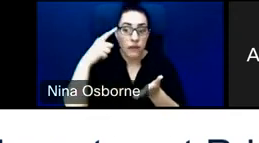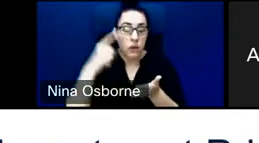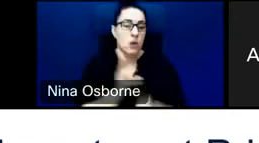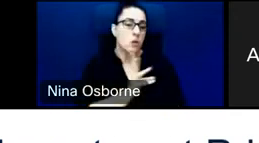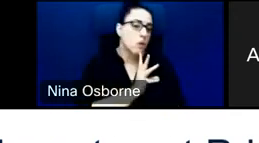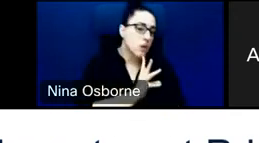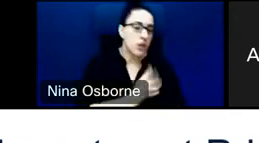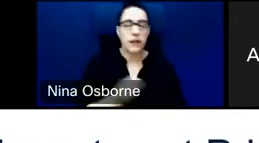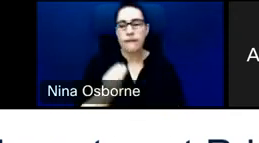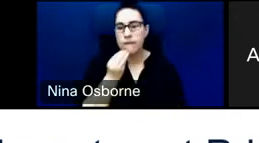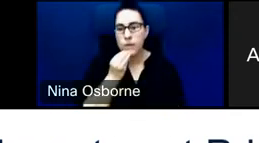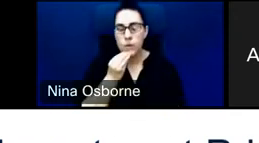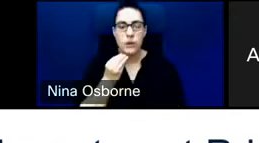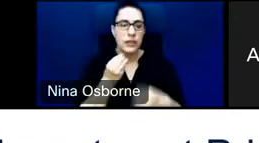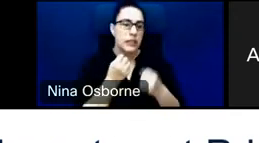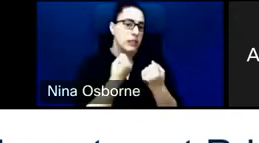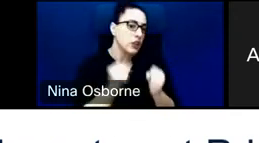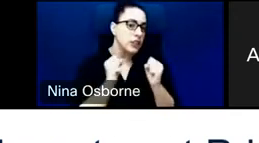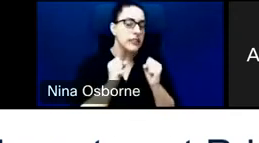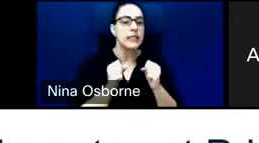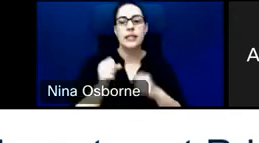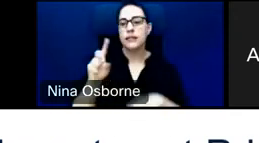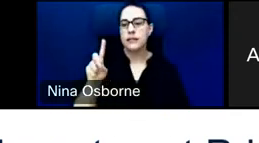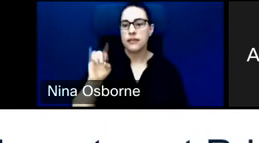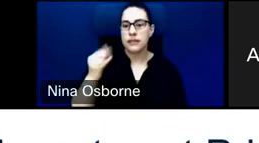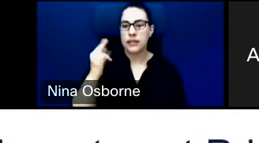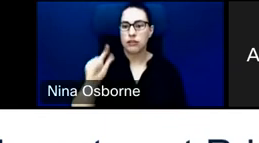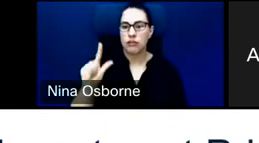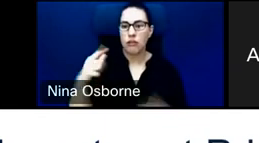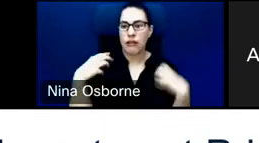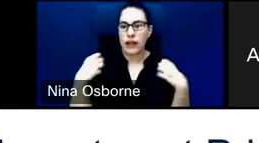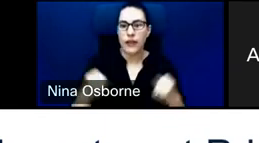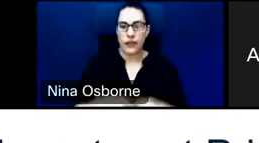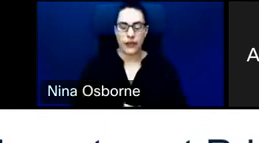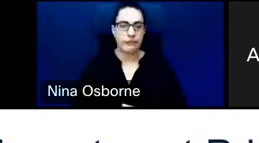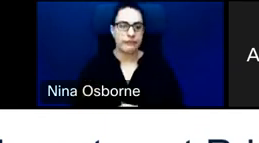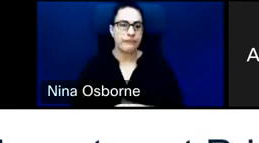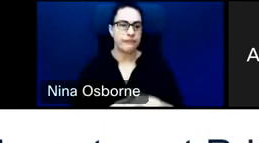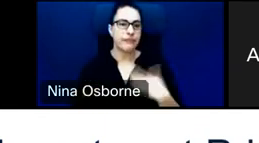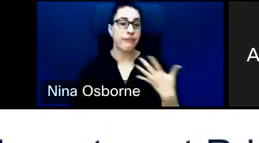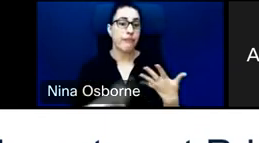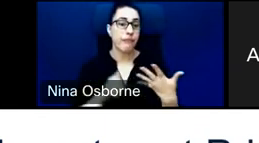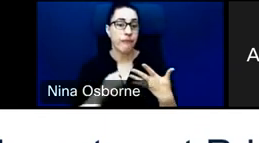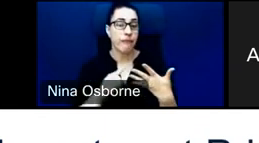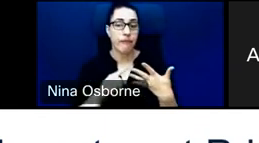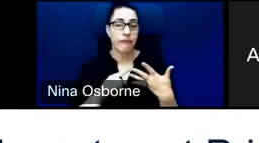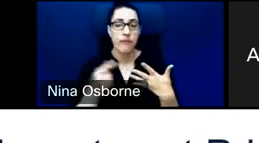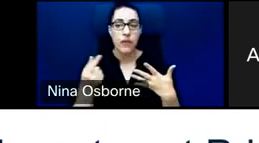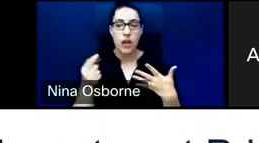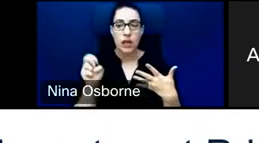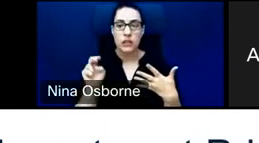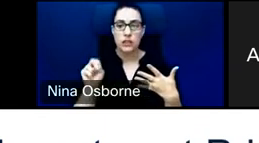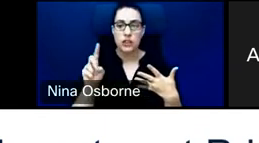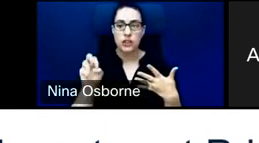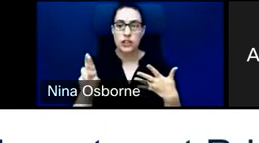digital health as a means to strengthen the global healthcare chain. The third area is gender equity. So,